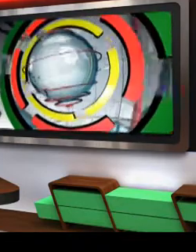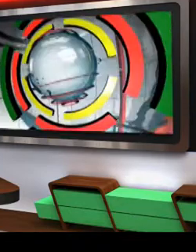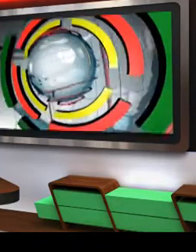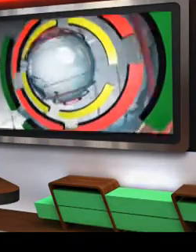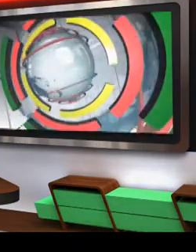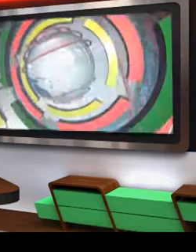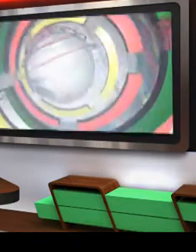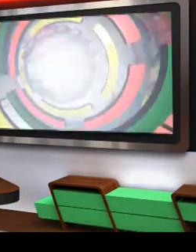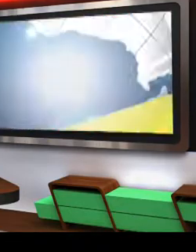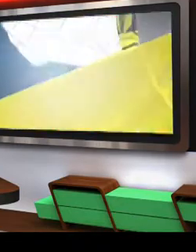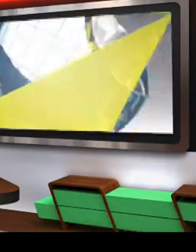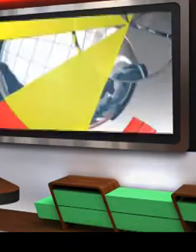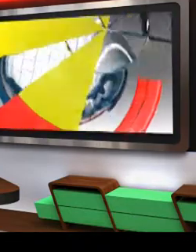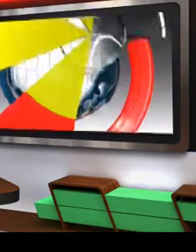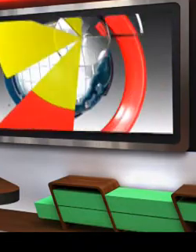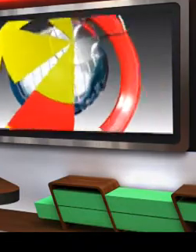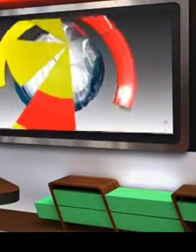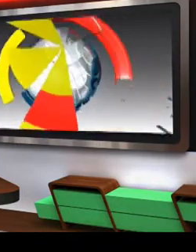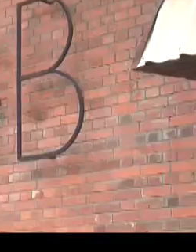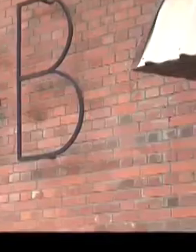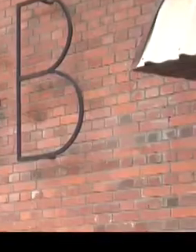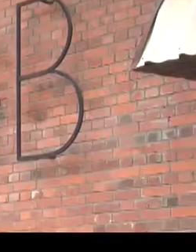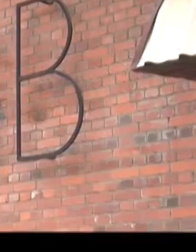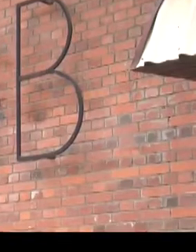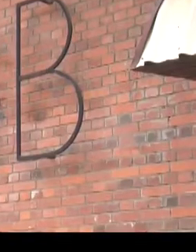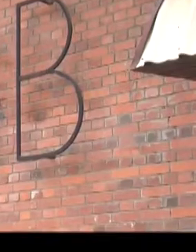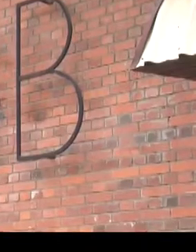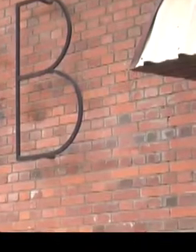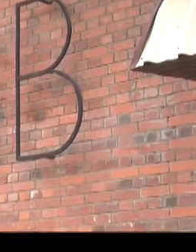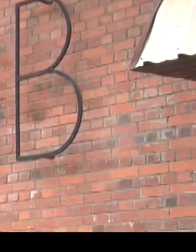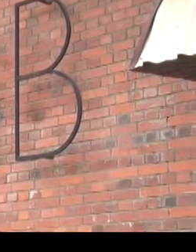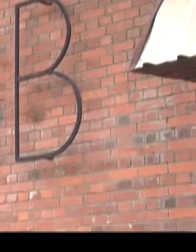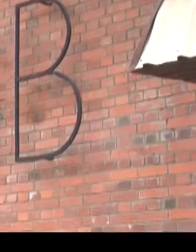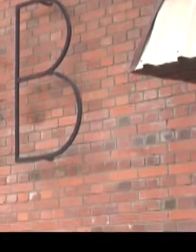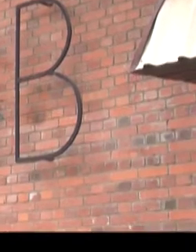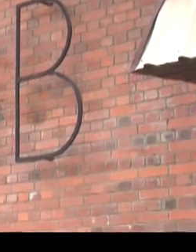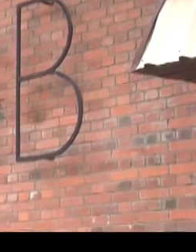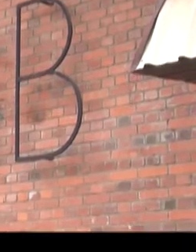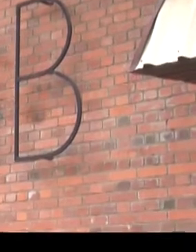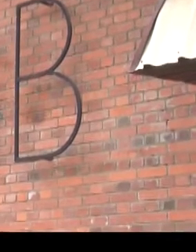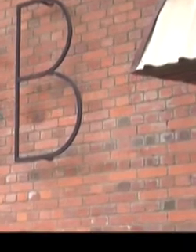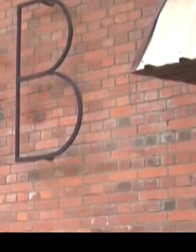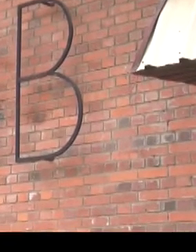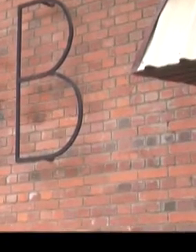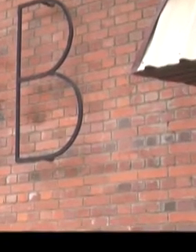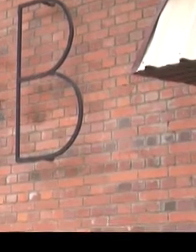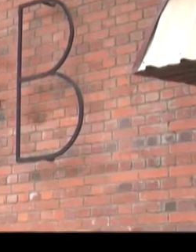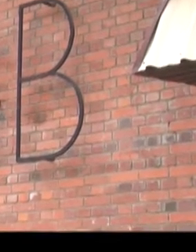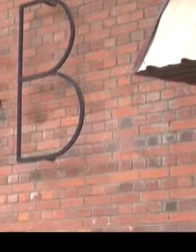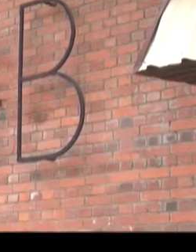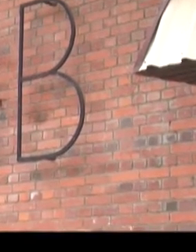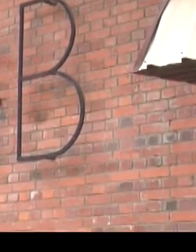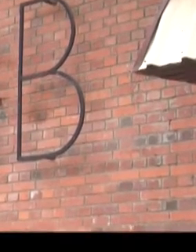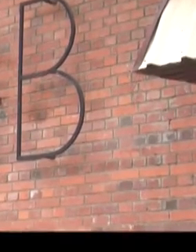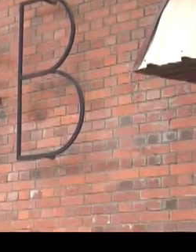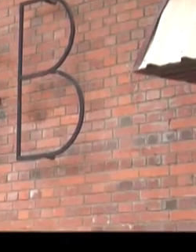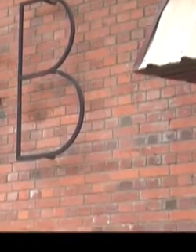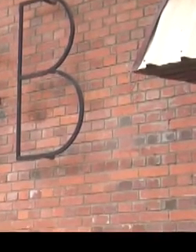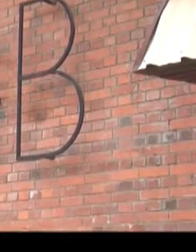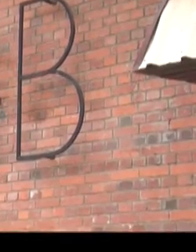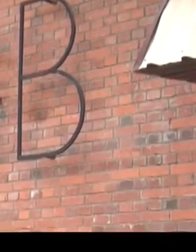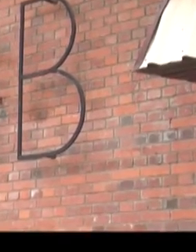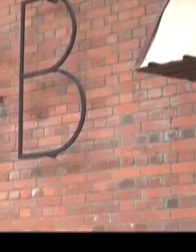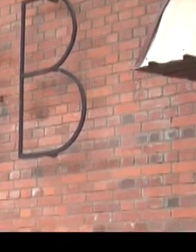Welcome. In the news, members of Teachers Union Federation Falls not happy with